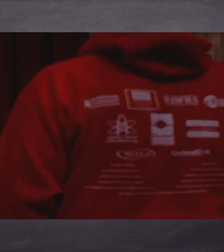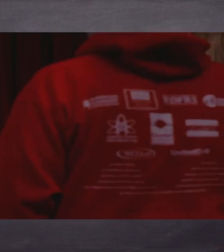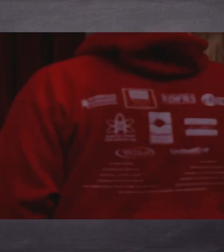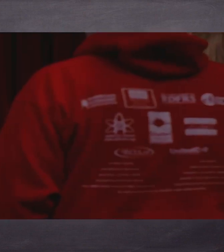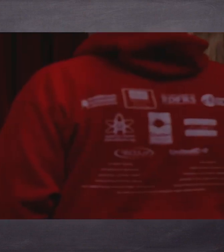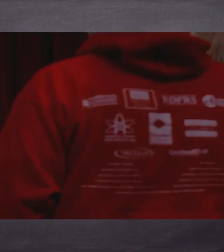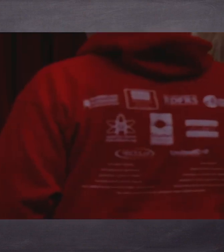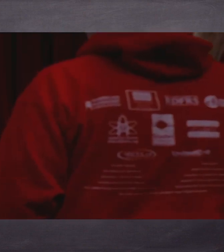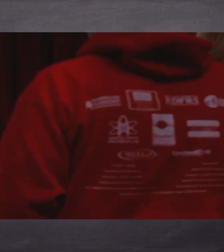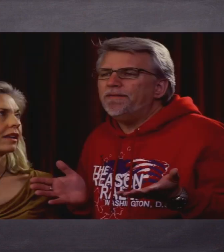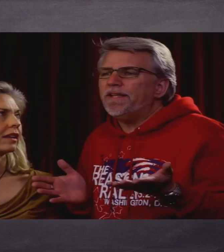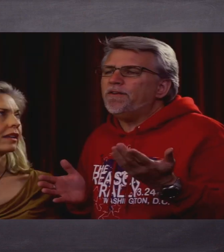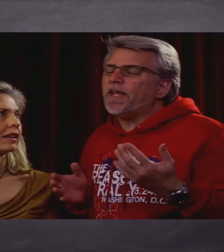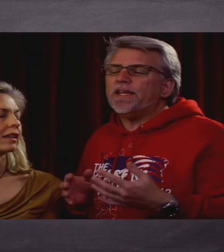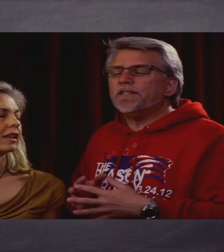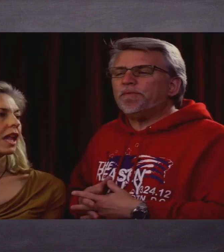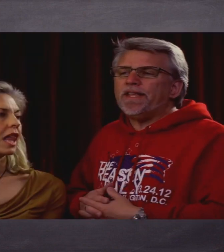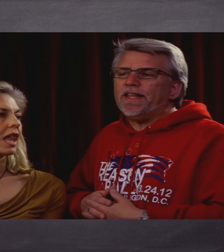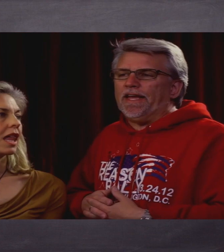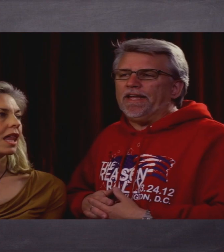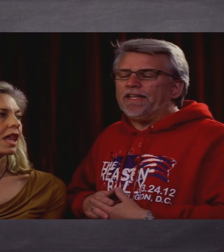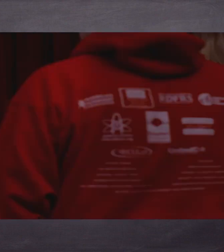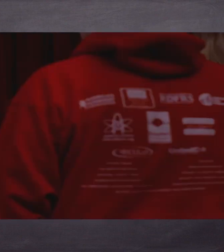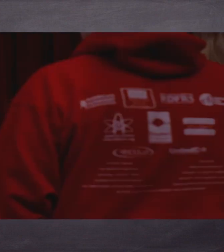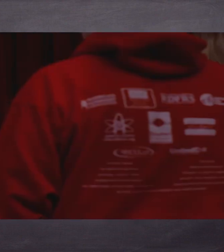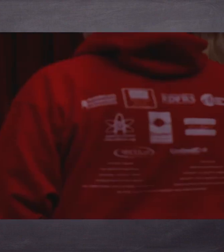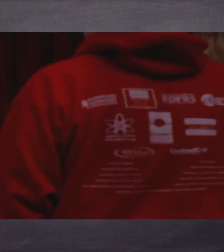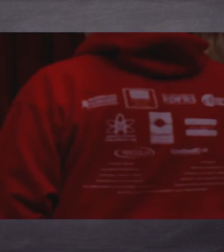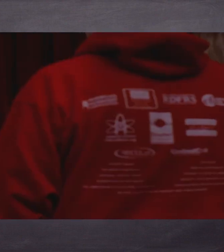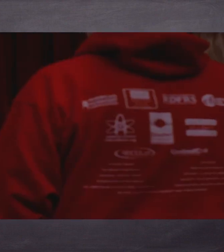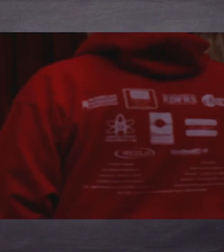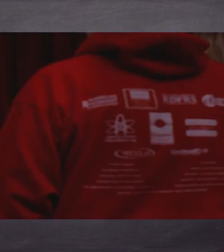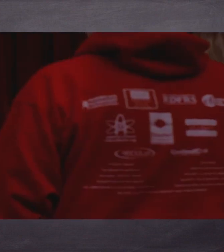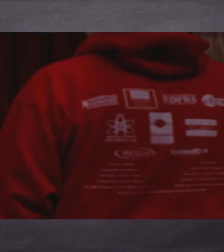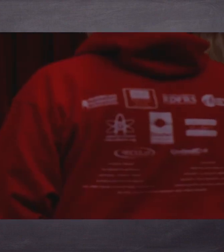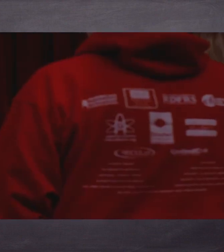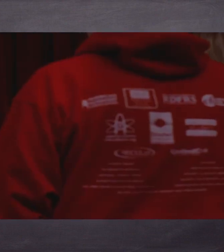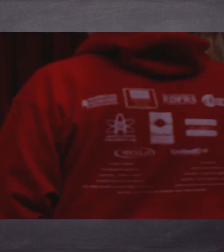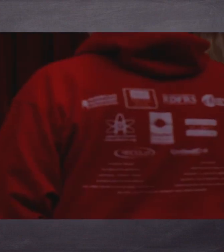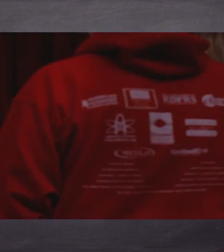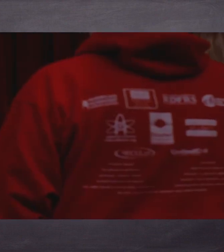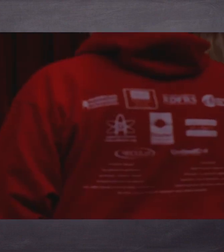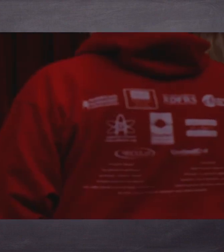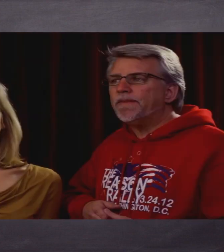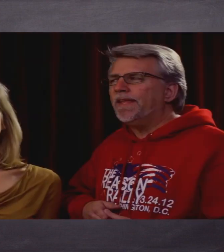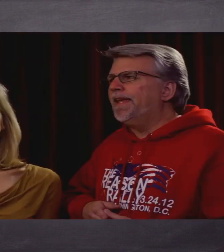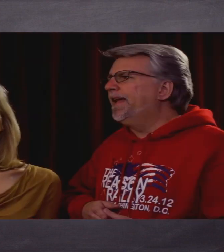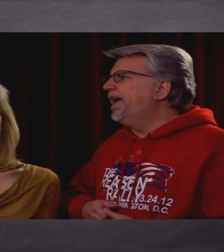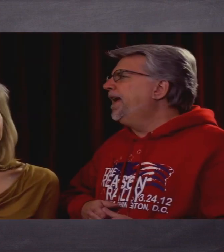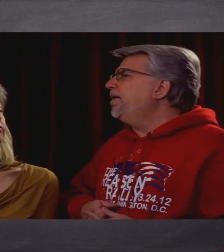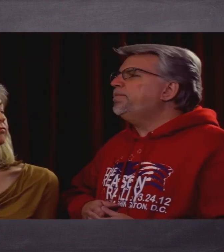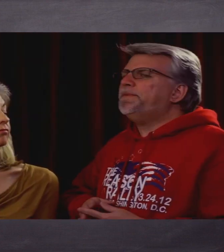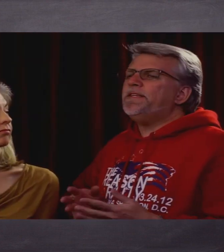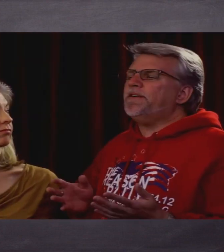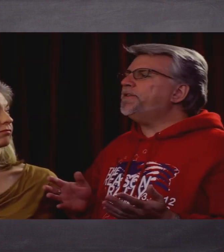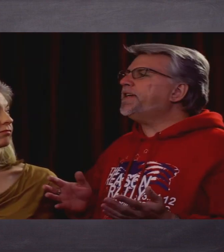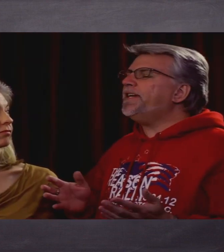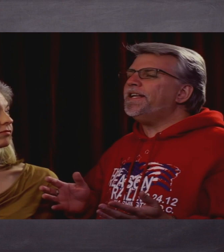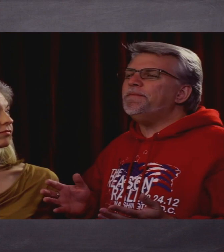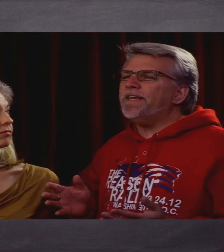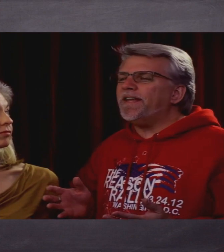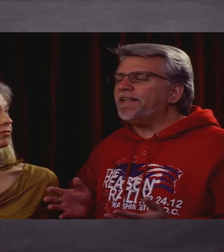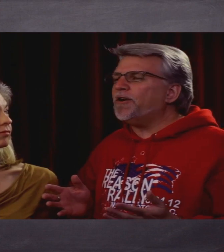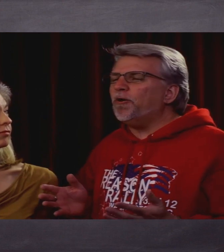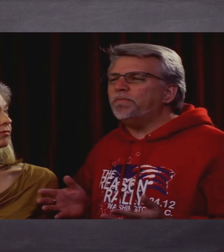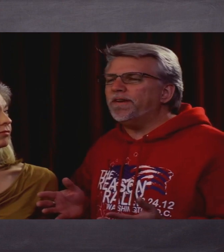There's never a miscommunication, David. I mean, you can't explain that. Actually, Neil deGrasse Tyson did an excellent job of explaining just that on the Colbert Report. Please, are you